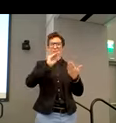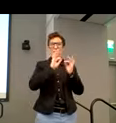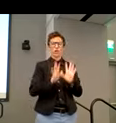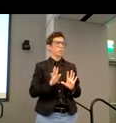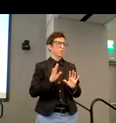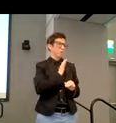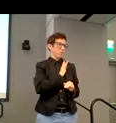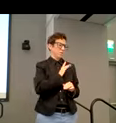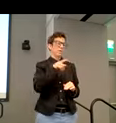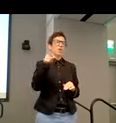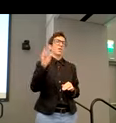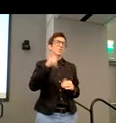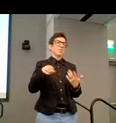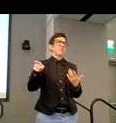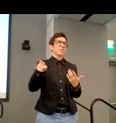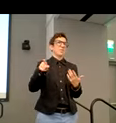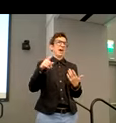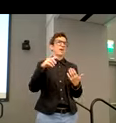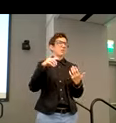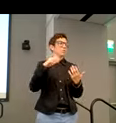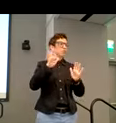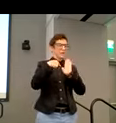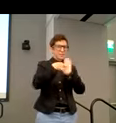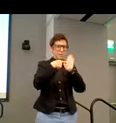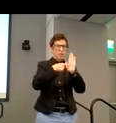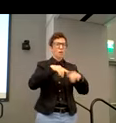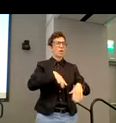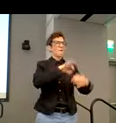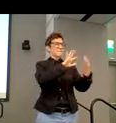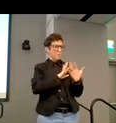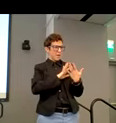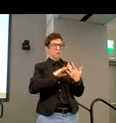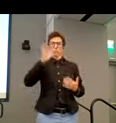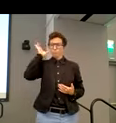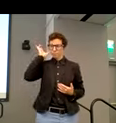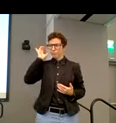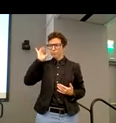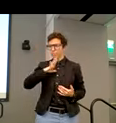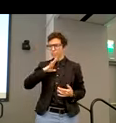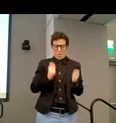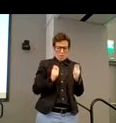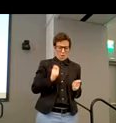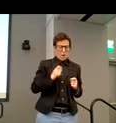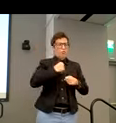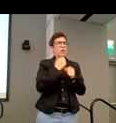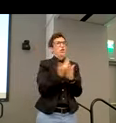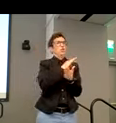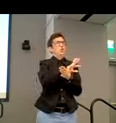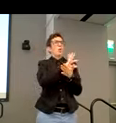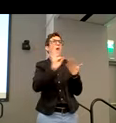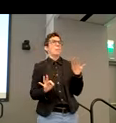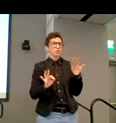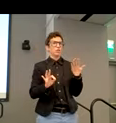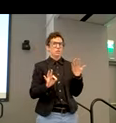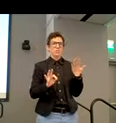session, we will. But this is a great example of how, you know, we're able to really listen and triage feedback in a really fast manner and act